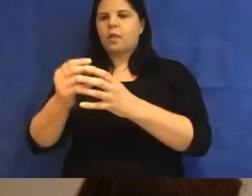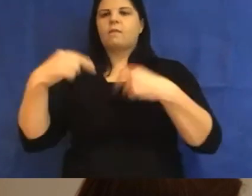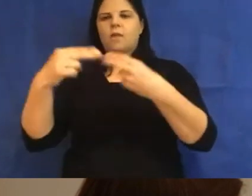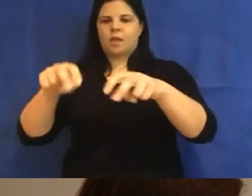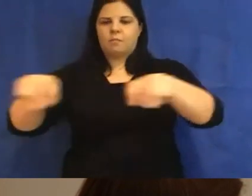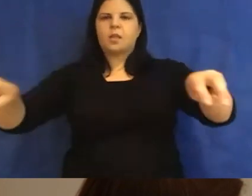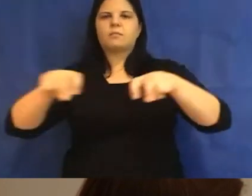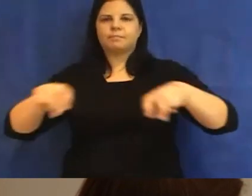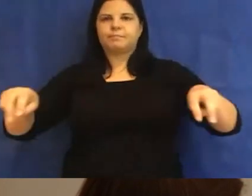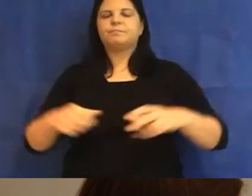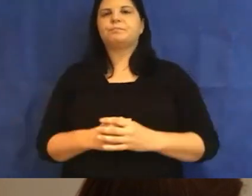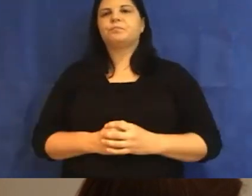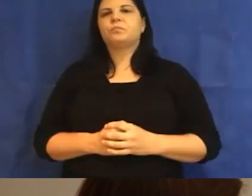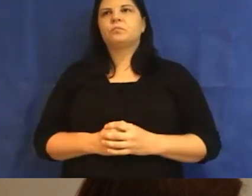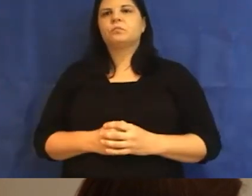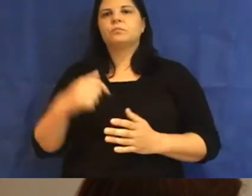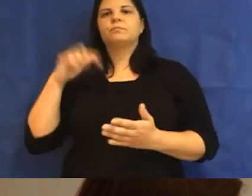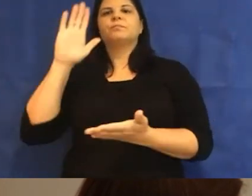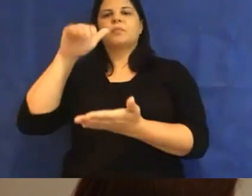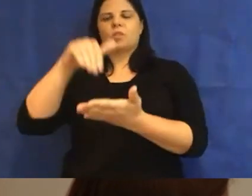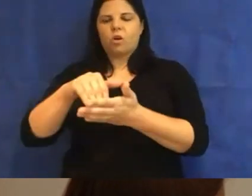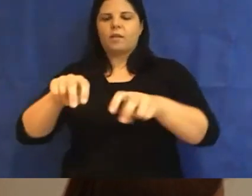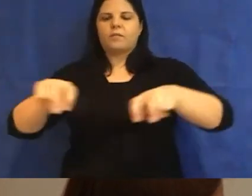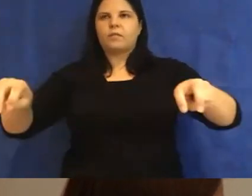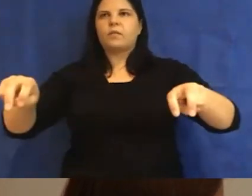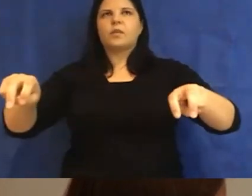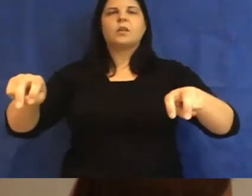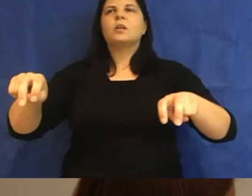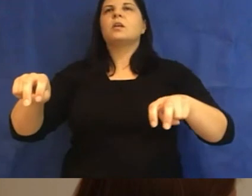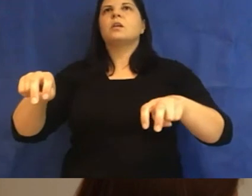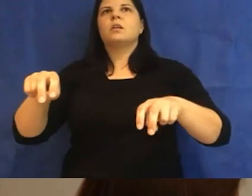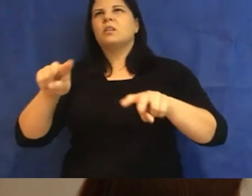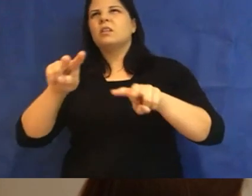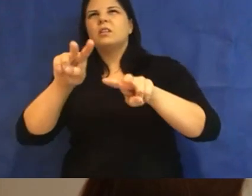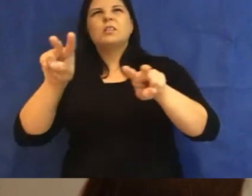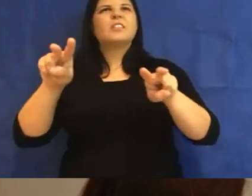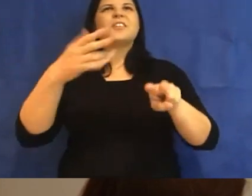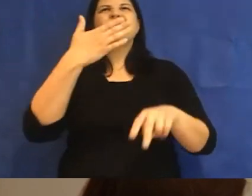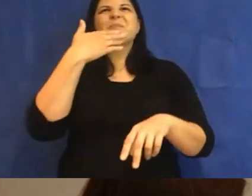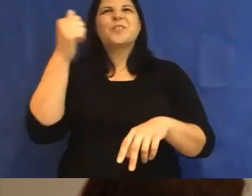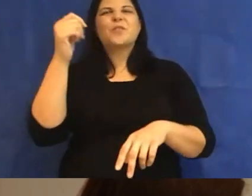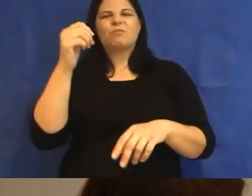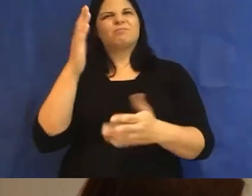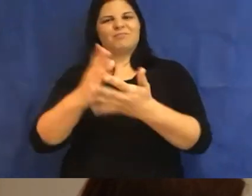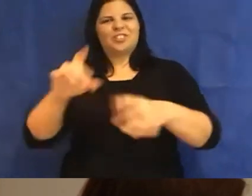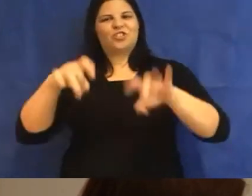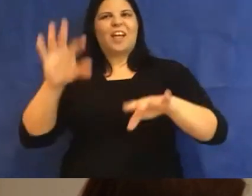When I finally made it to my seat, I was taken aback by the beautiful crown of native flowers that dressed her coffin.